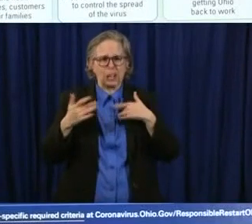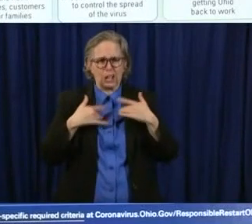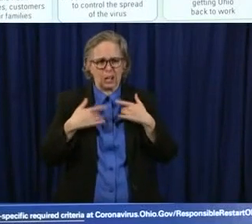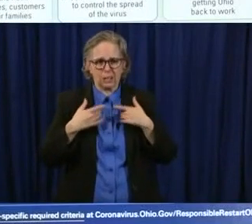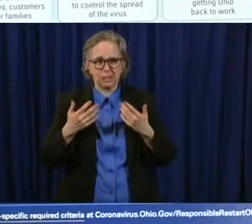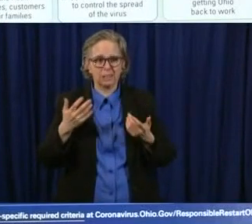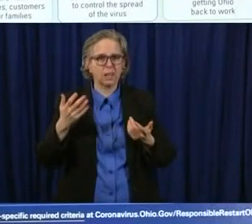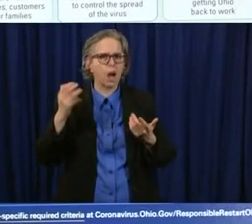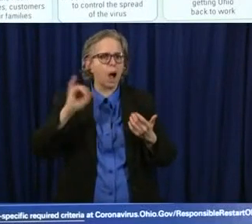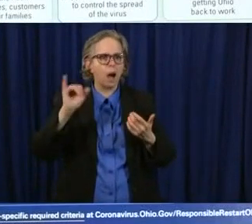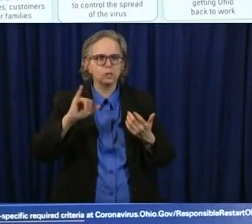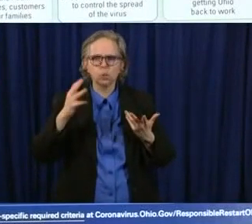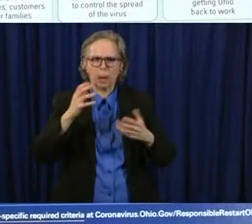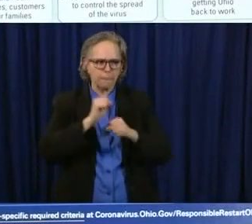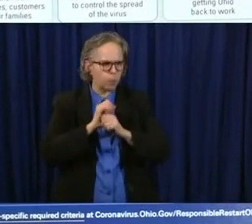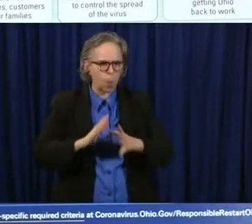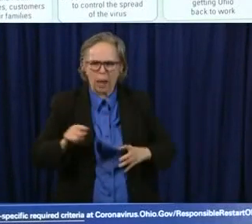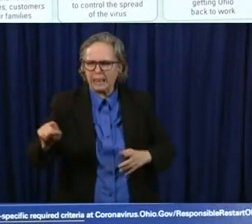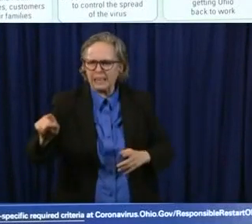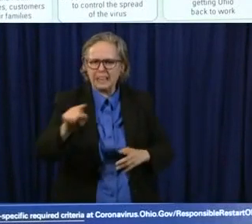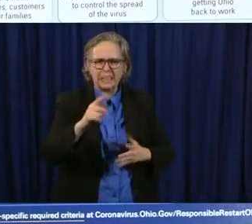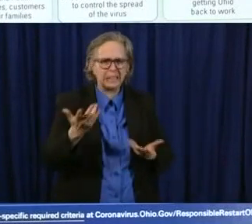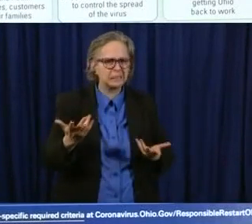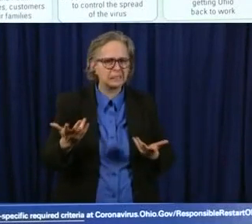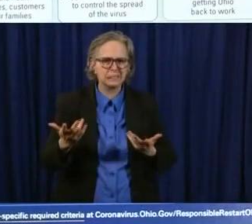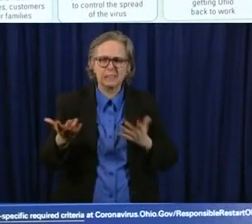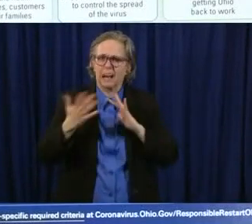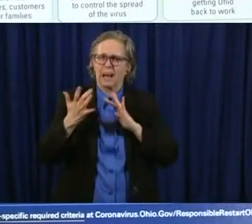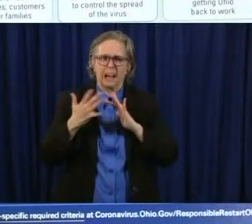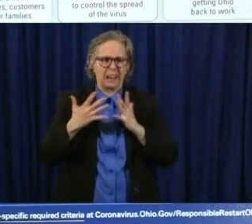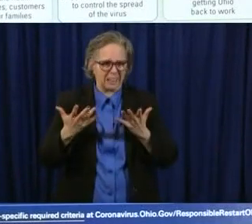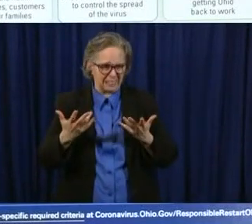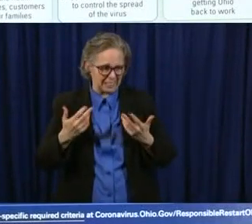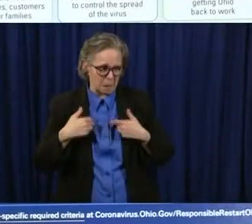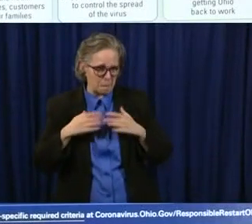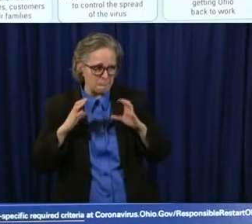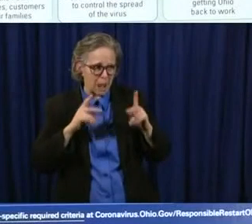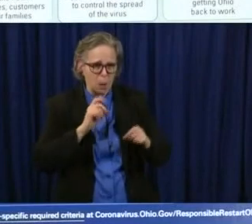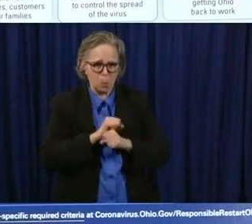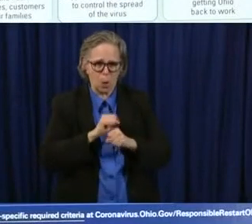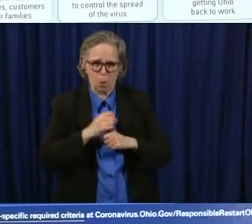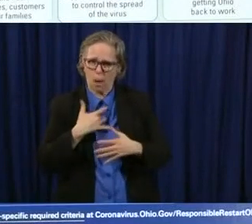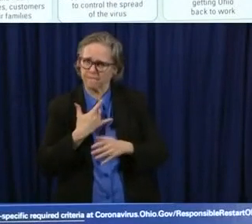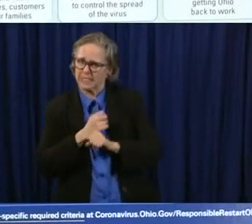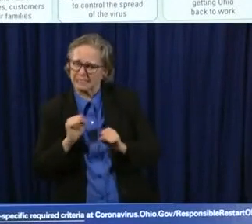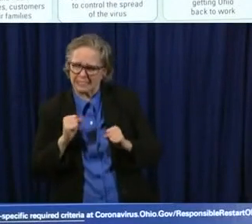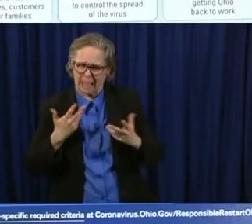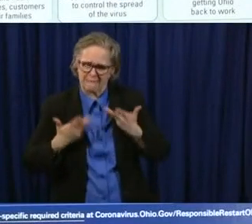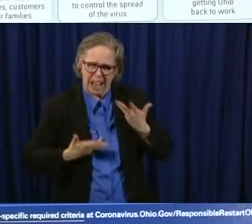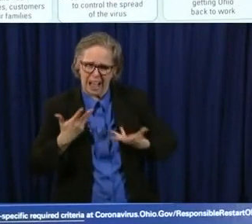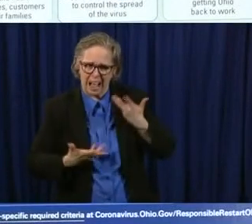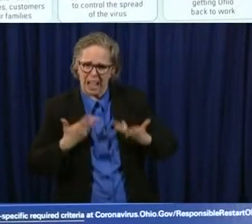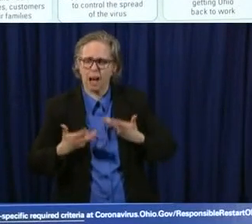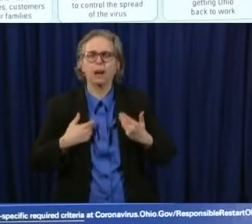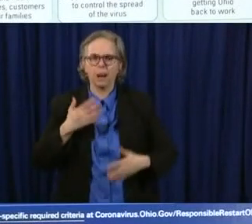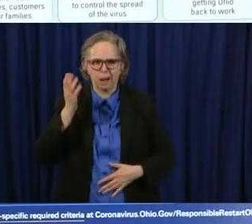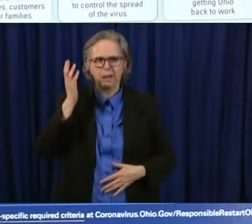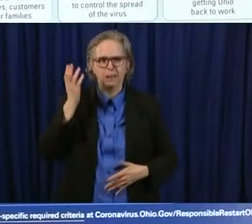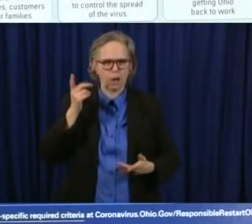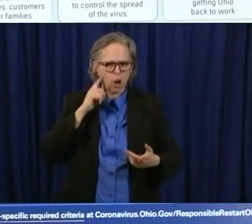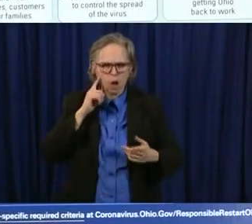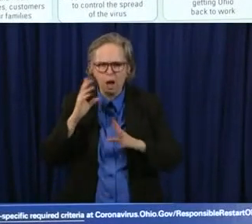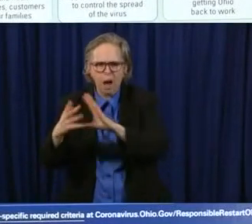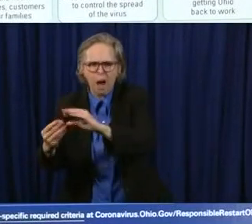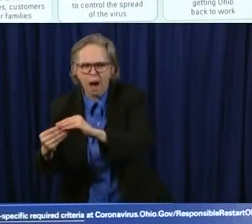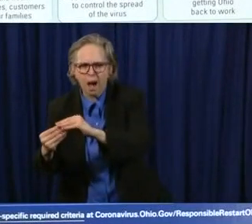who have told me i want to be safe when i go back to work i've heard a lot of families of employees who have